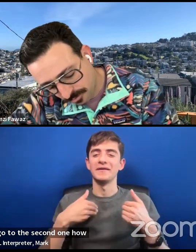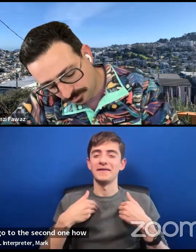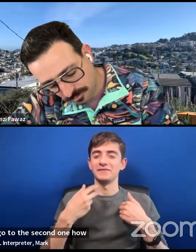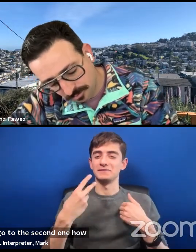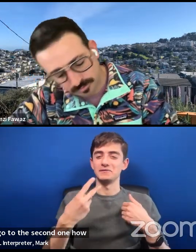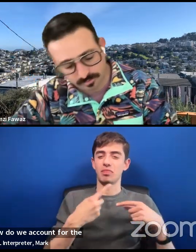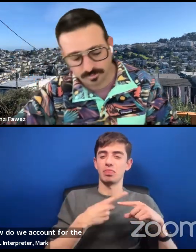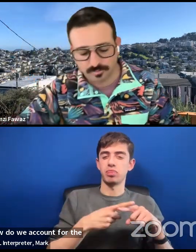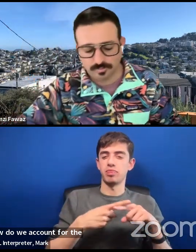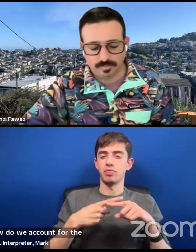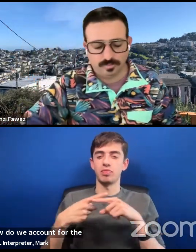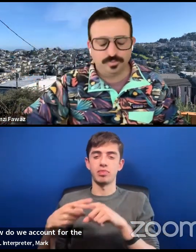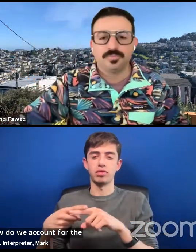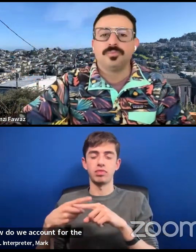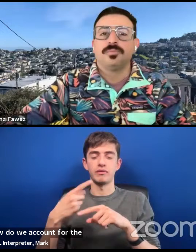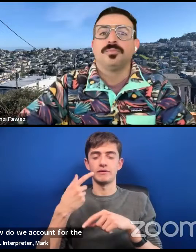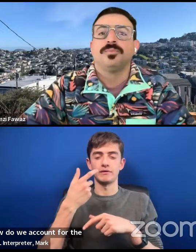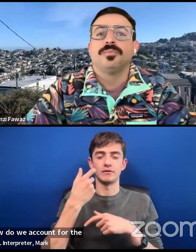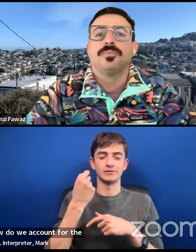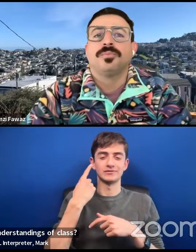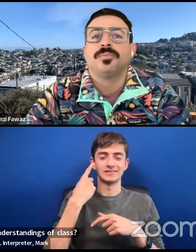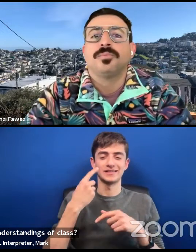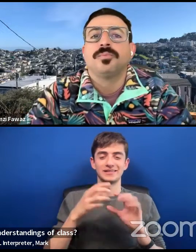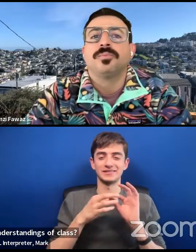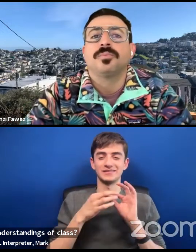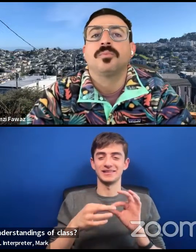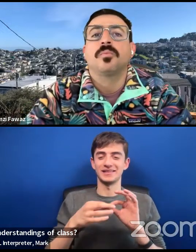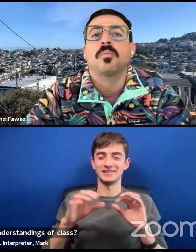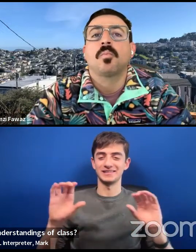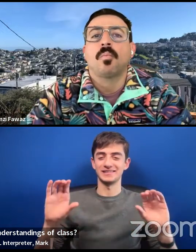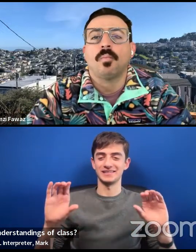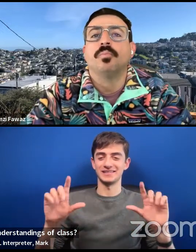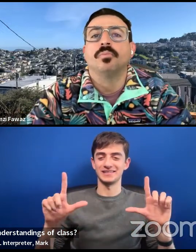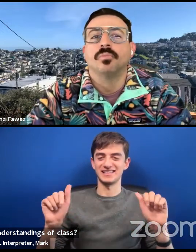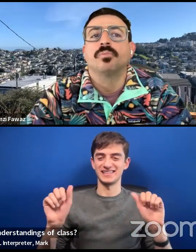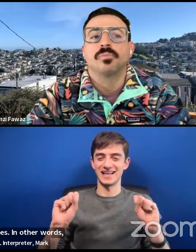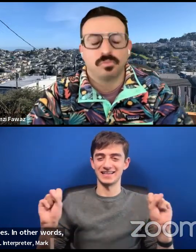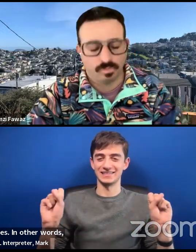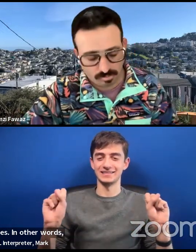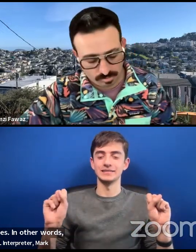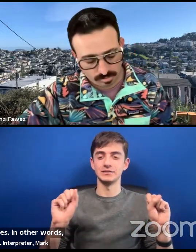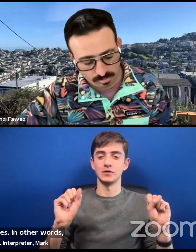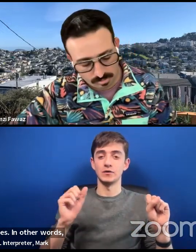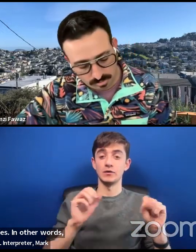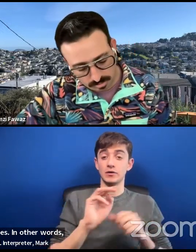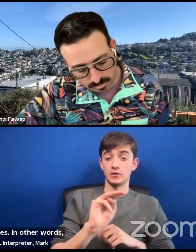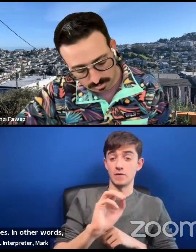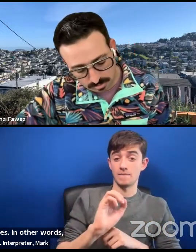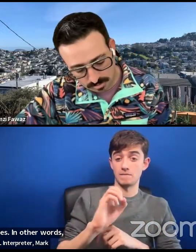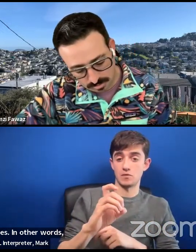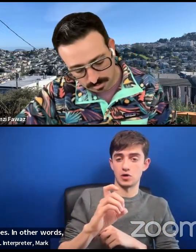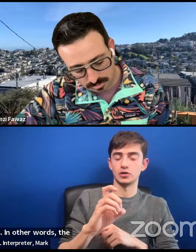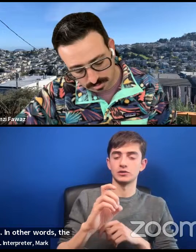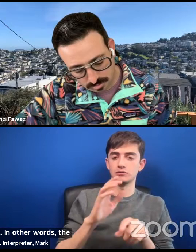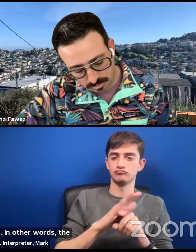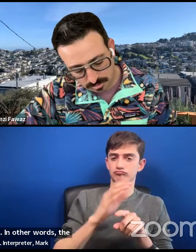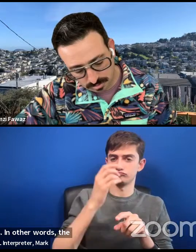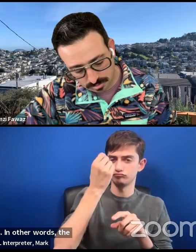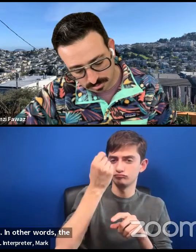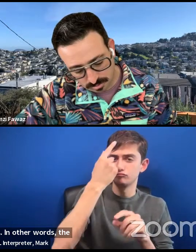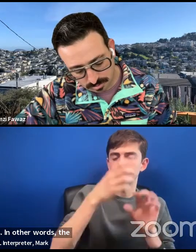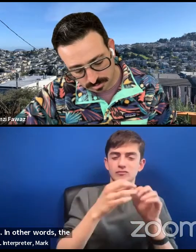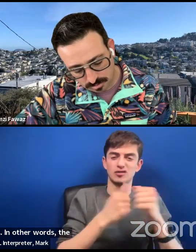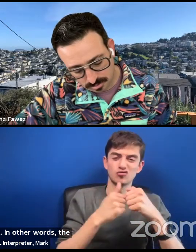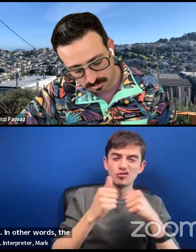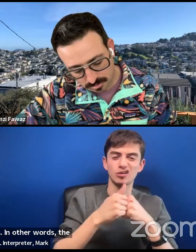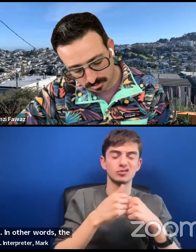understandings of class in our work in queer studies? In other words, the Marxian structural understanding of class as an economic and